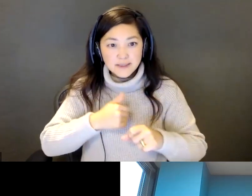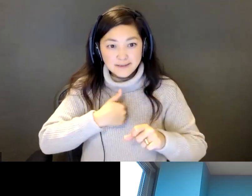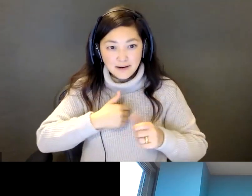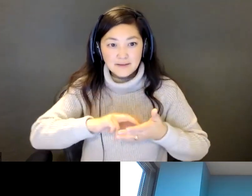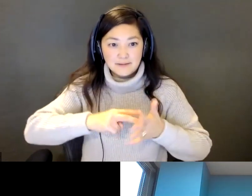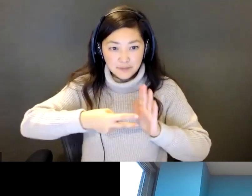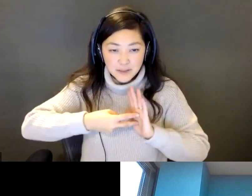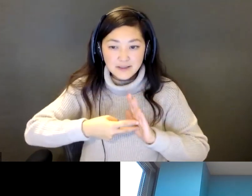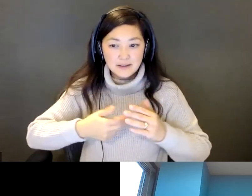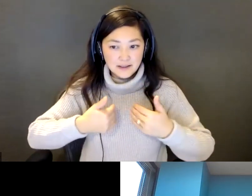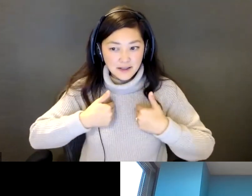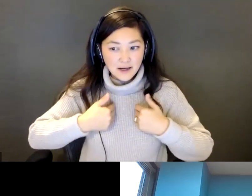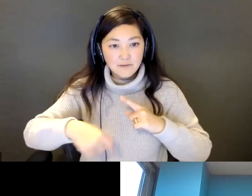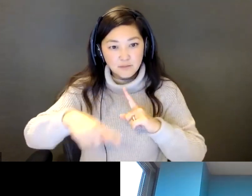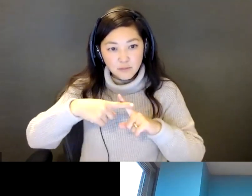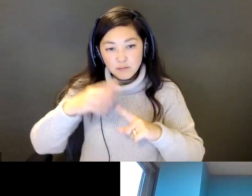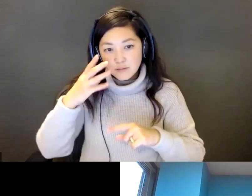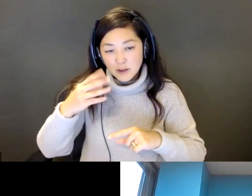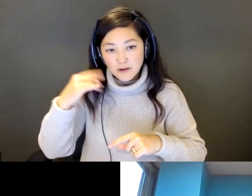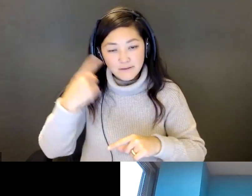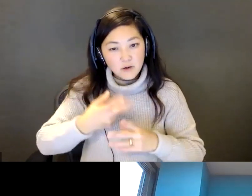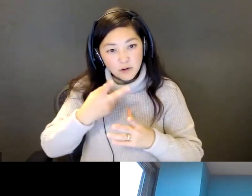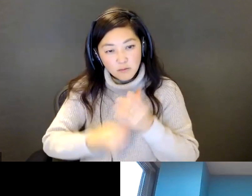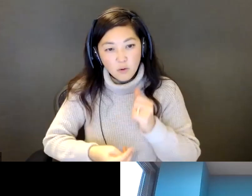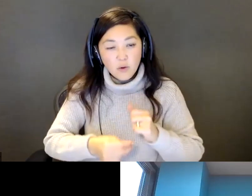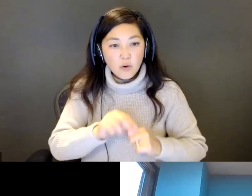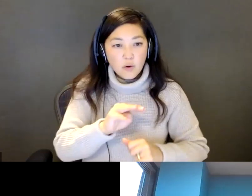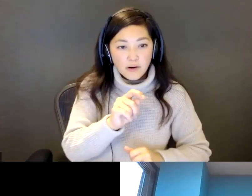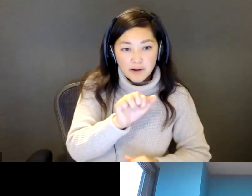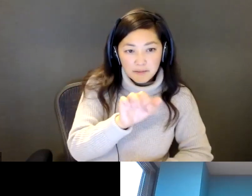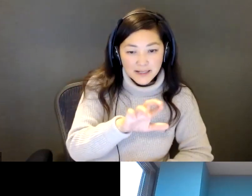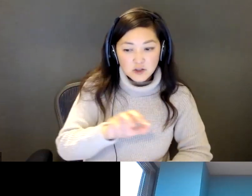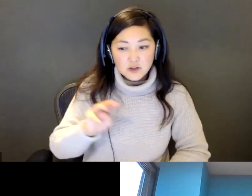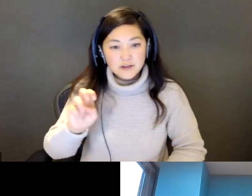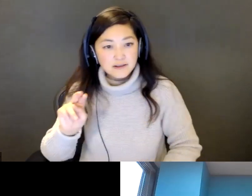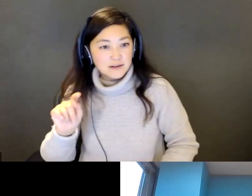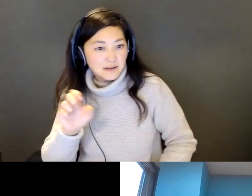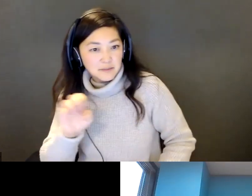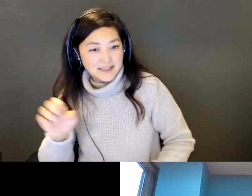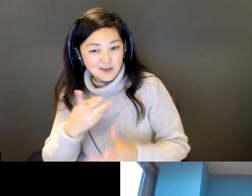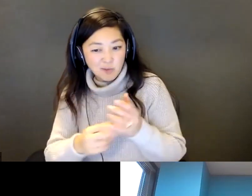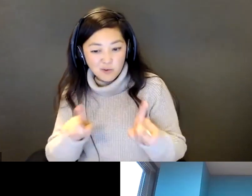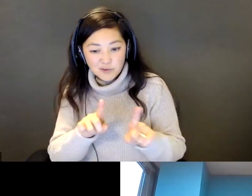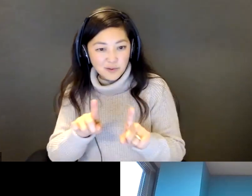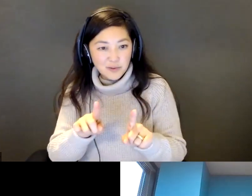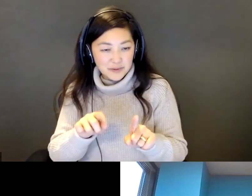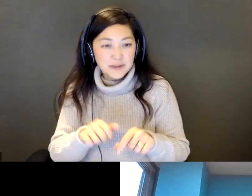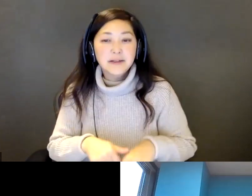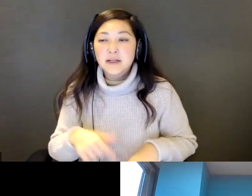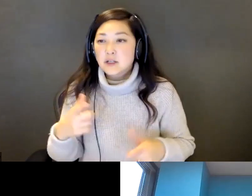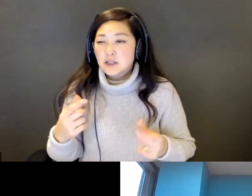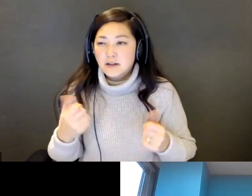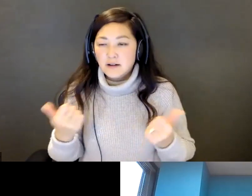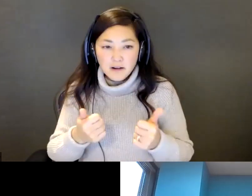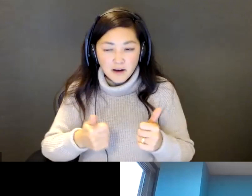that would be a really positive experience for both mentor and mentee. Did a lot of research about other programs in the youth space and the disability spaces.